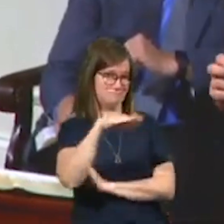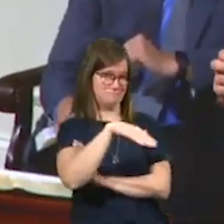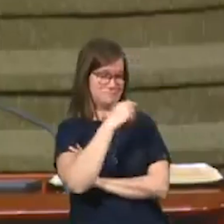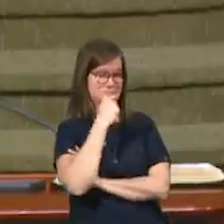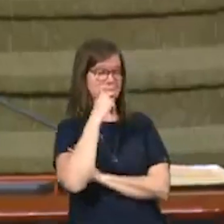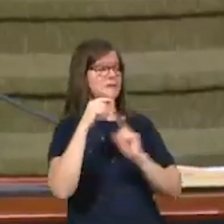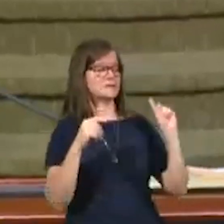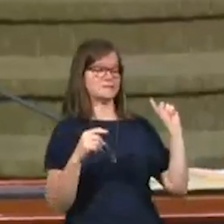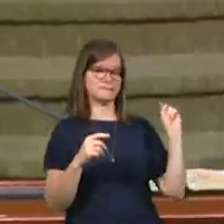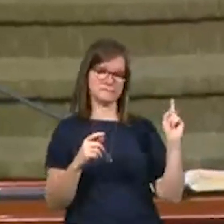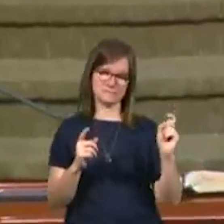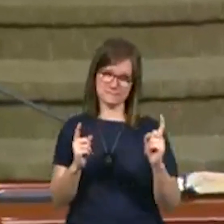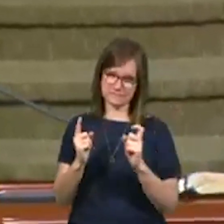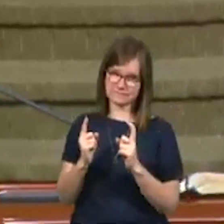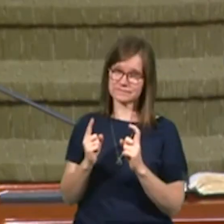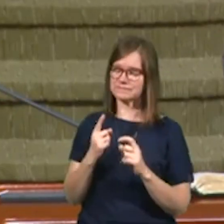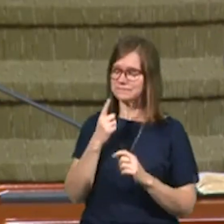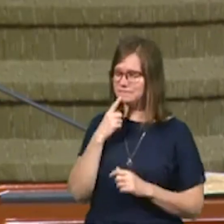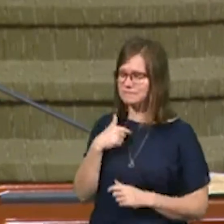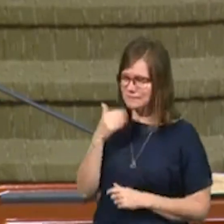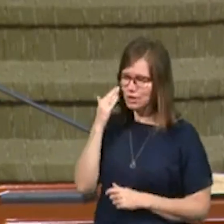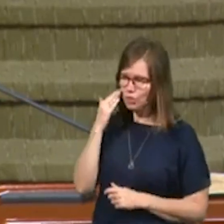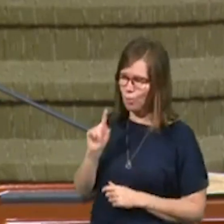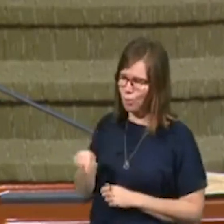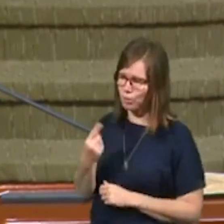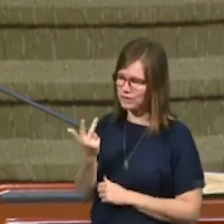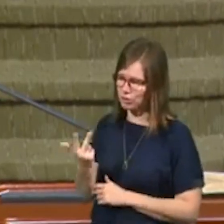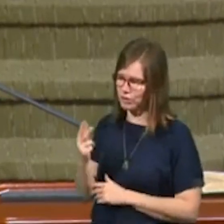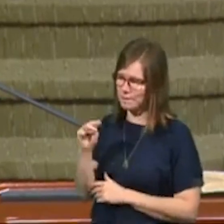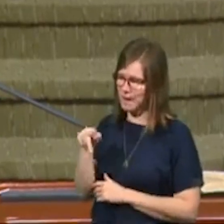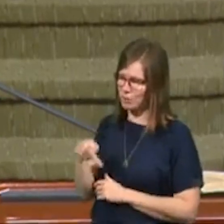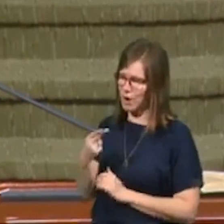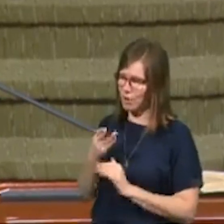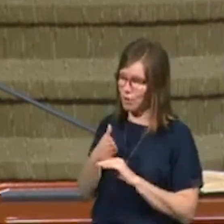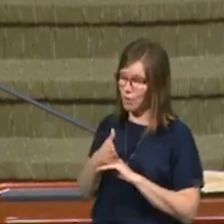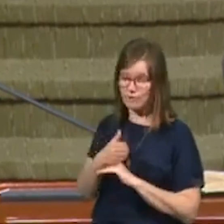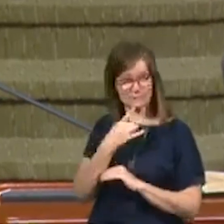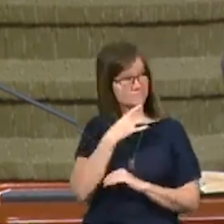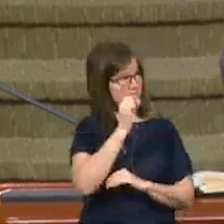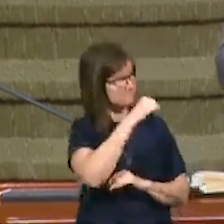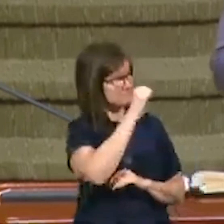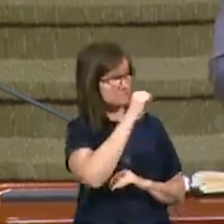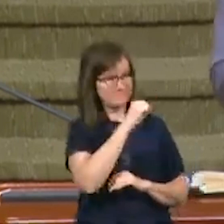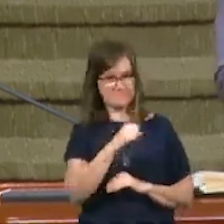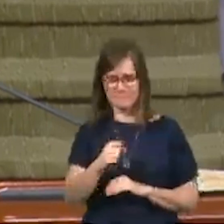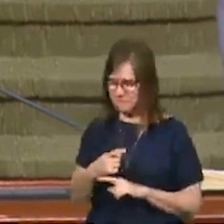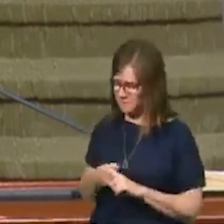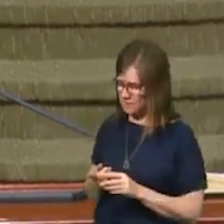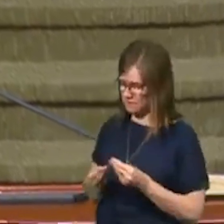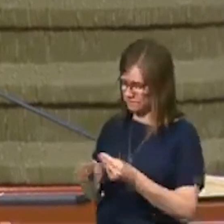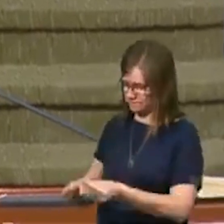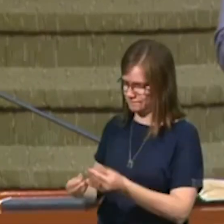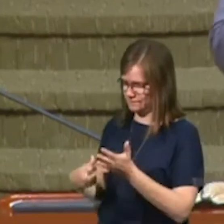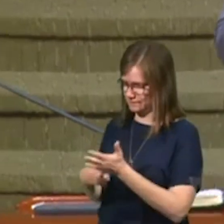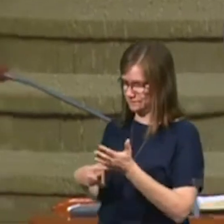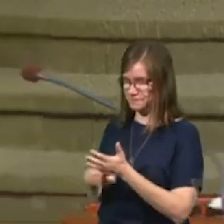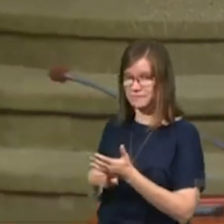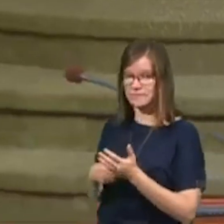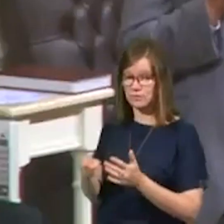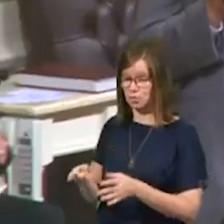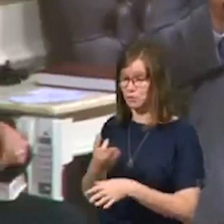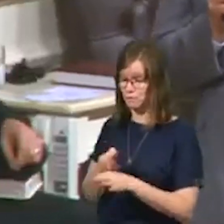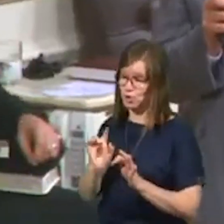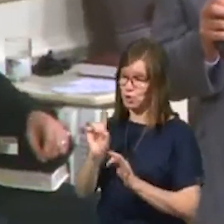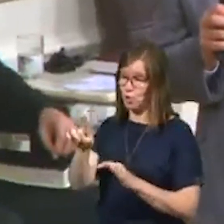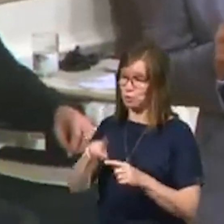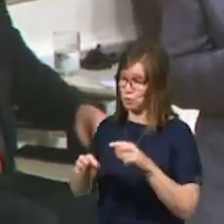came back. When she came back, she said, I know you're only going three miles an hour over. I said, yes, I was. She said, but here, she handed me a ticket. She said, you're free to go